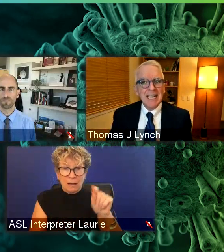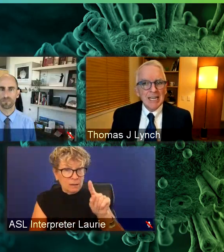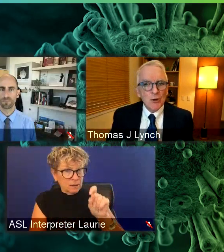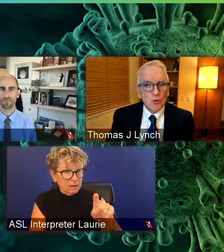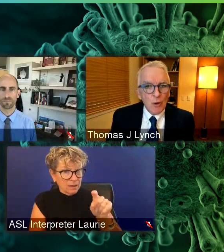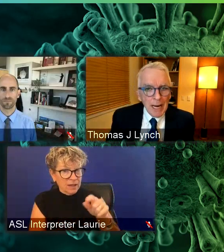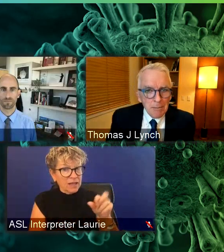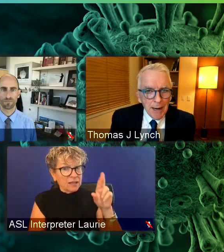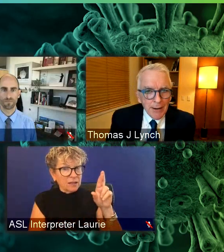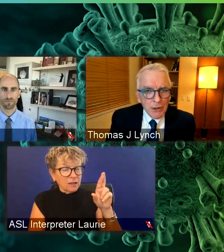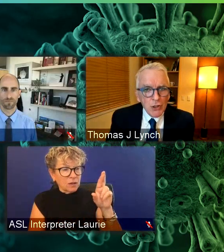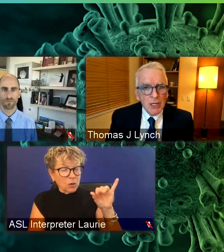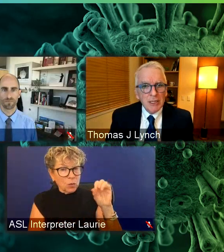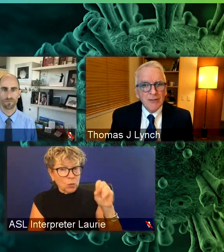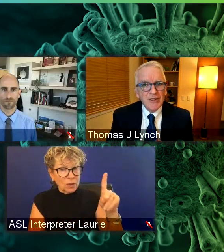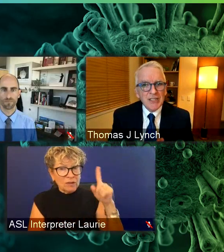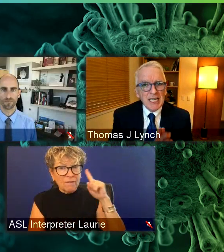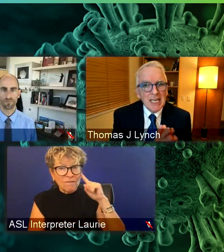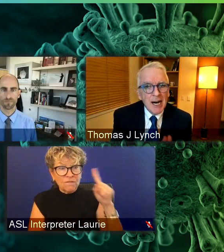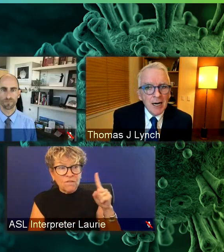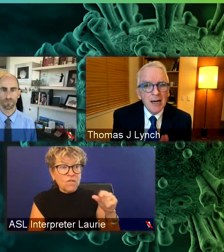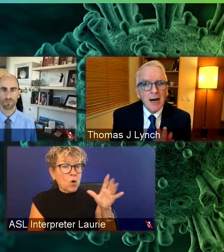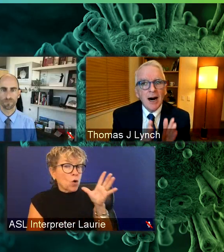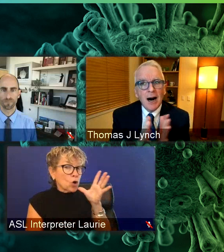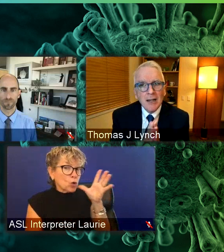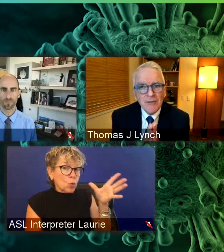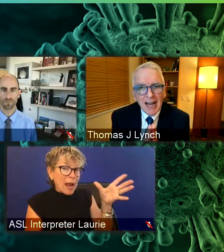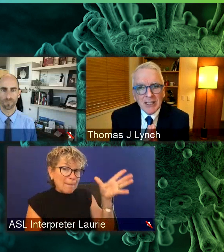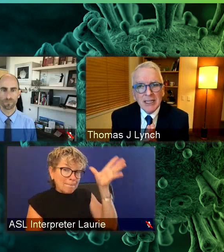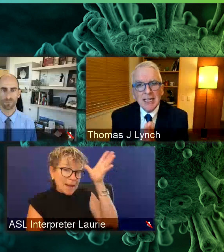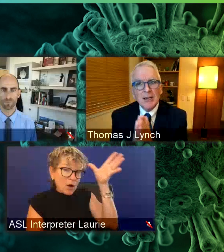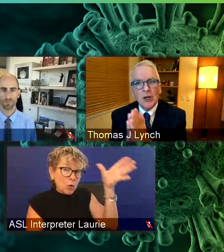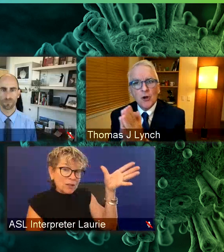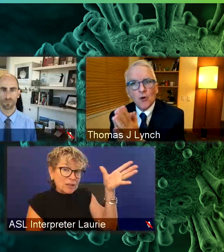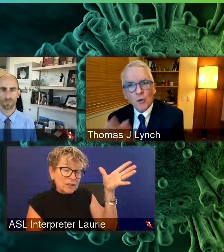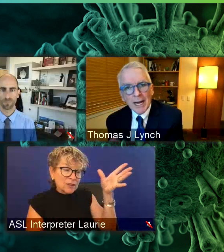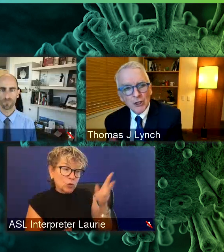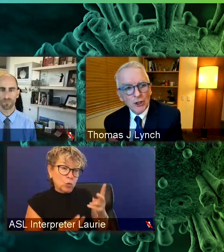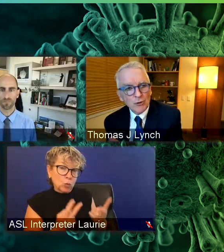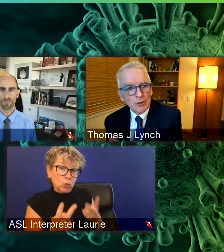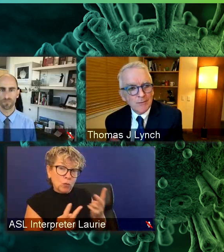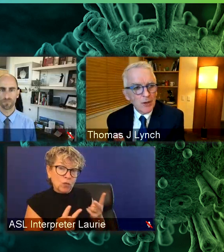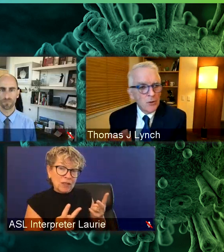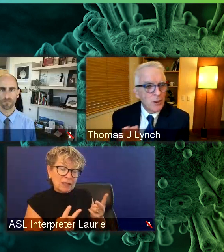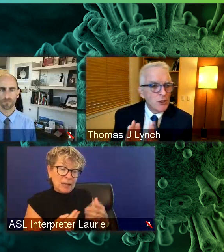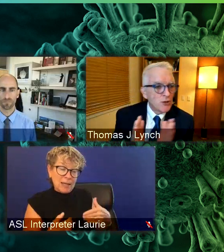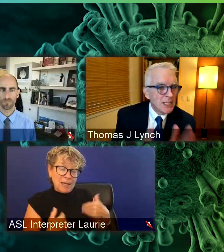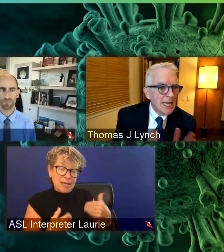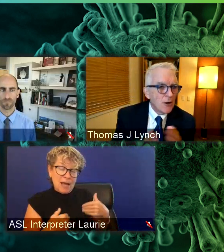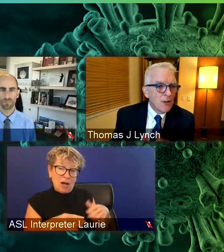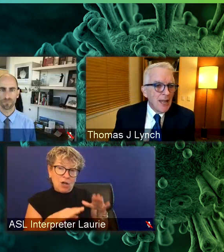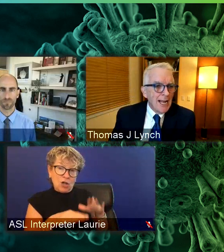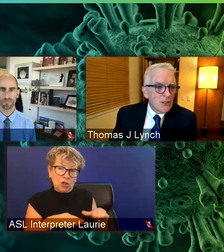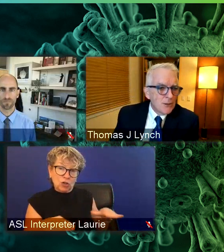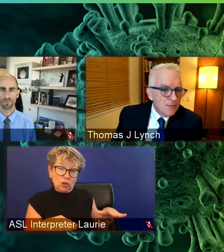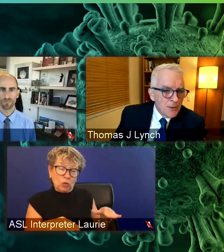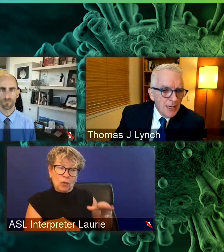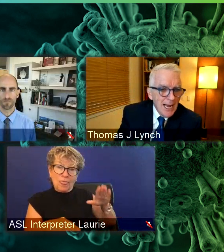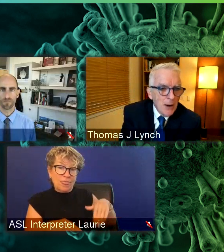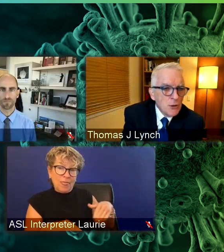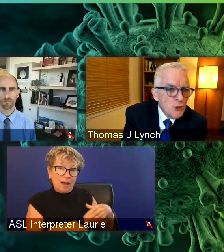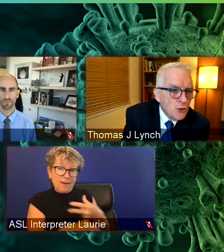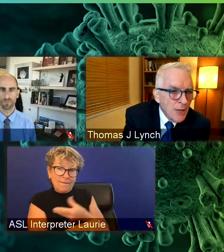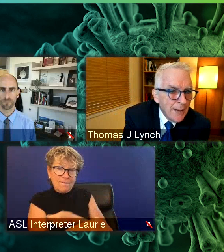vaccinated grandparent to visit young, unvaccinated grandchildren? What's your take on that?